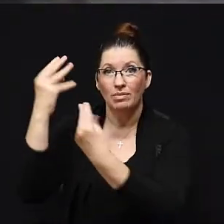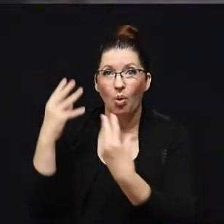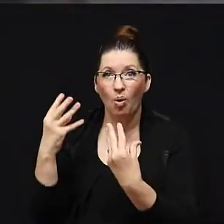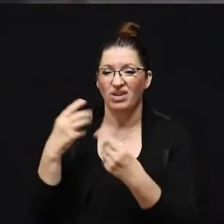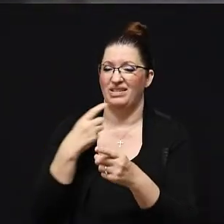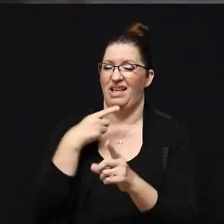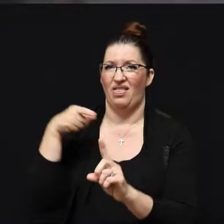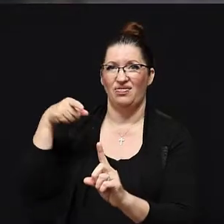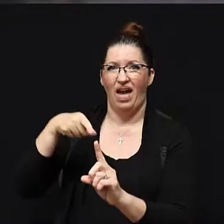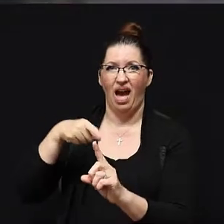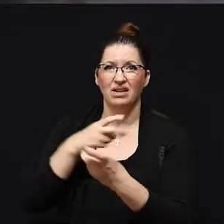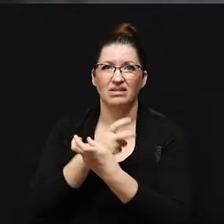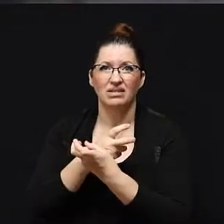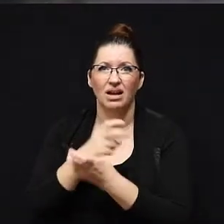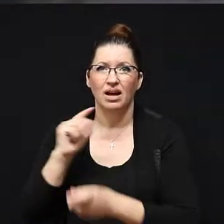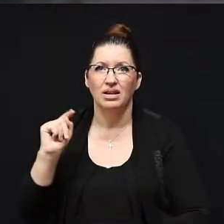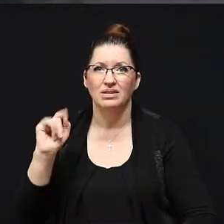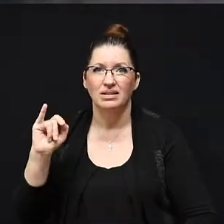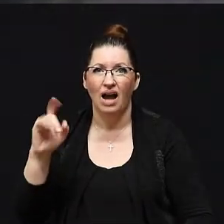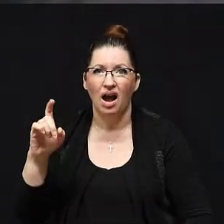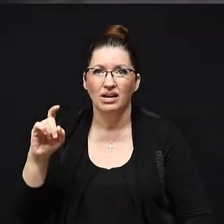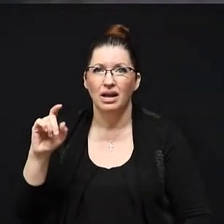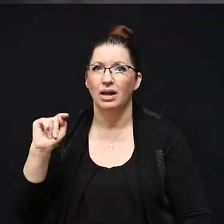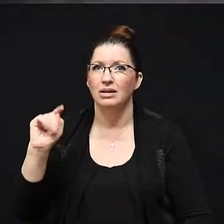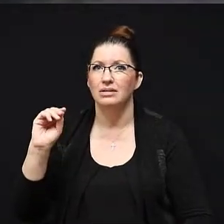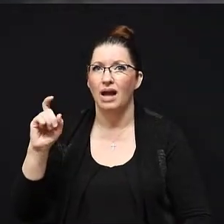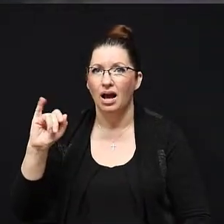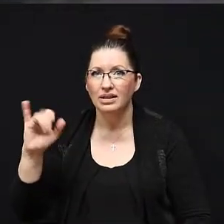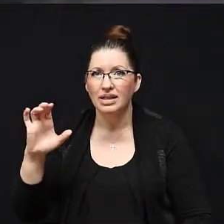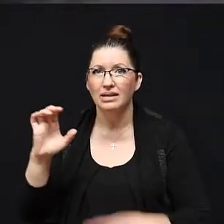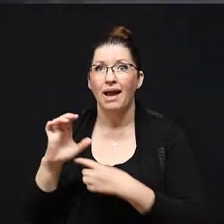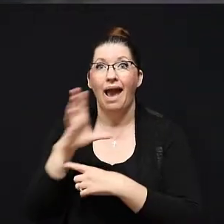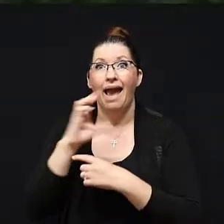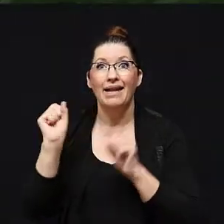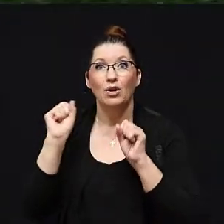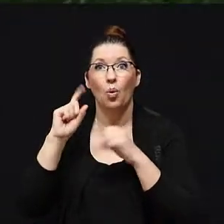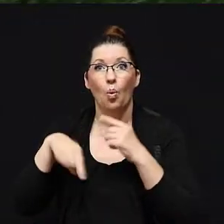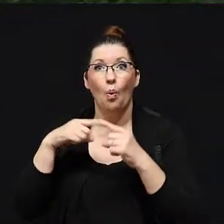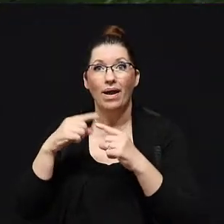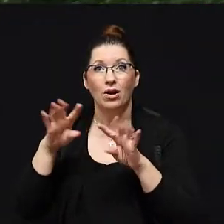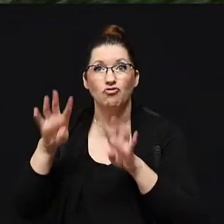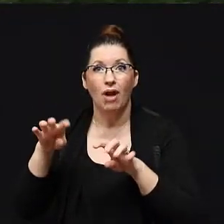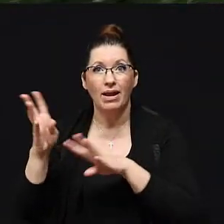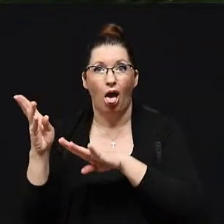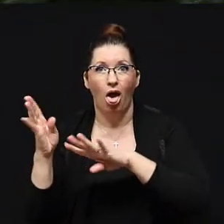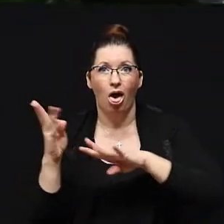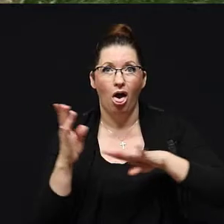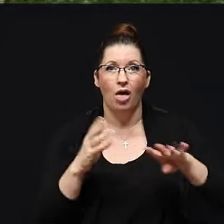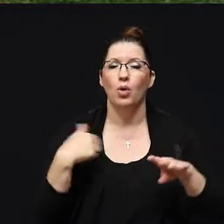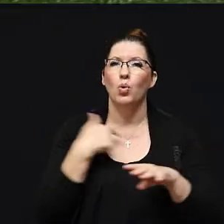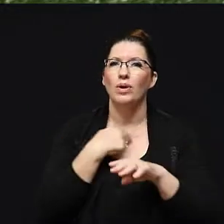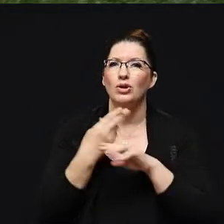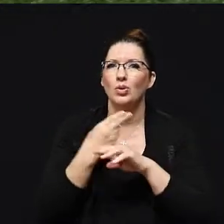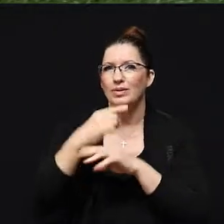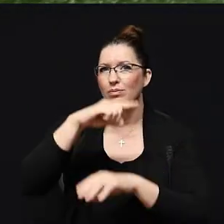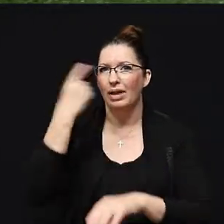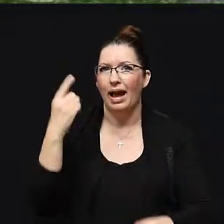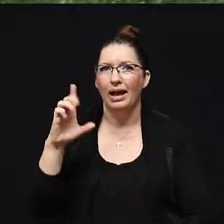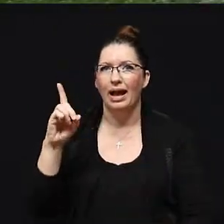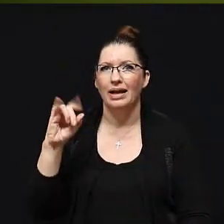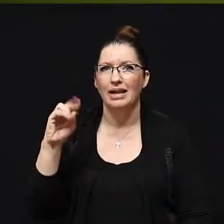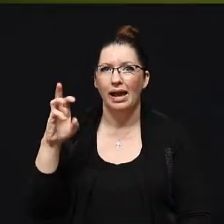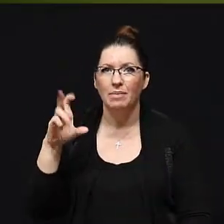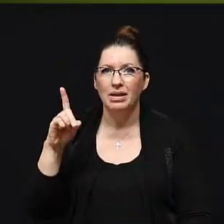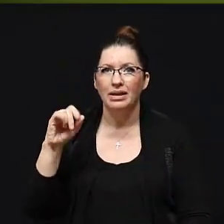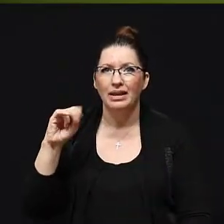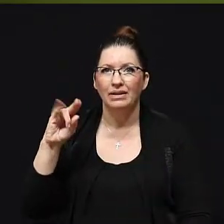it rains, that black rubber crumb can migrate. We use black diamond infill, which is a sand that we use that is very dense, very heavy,